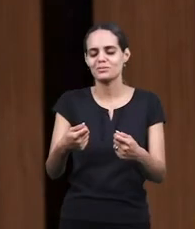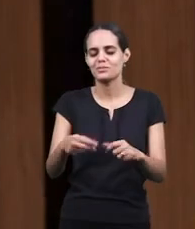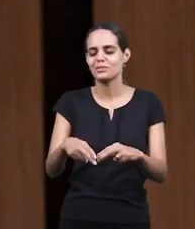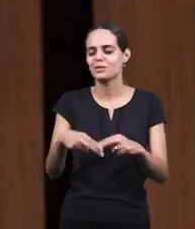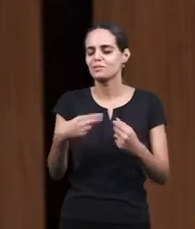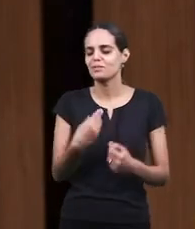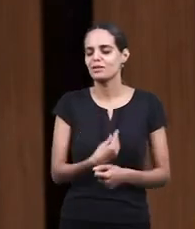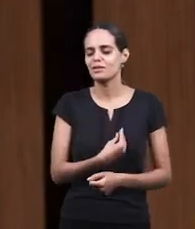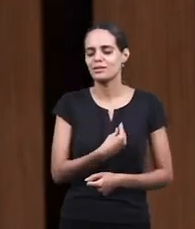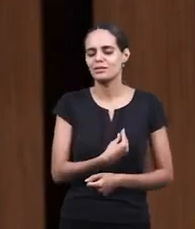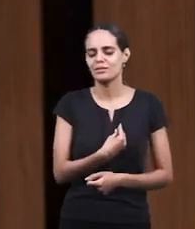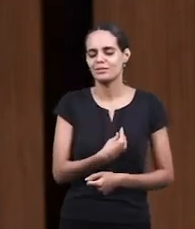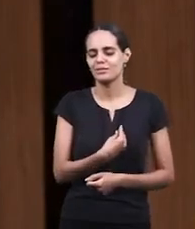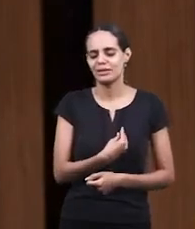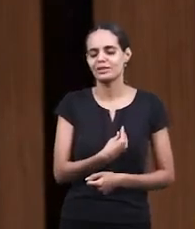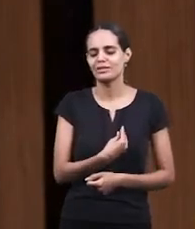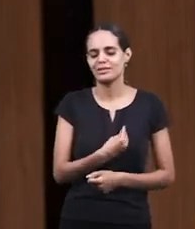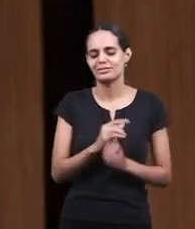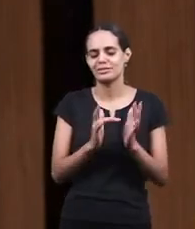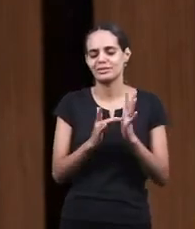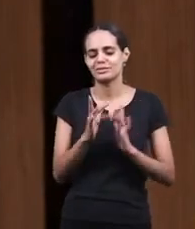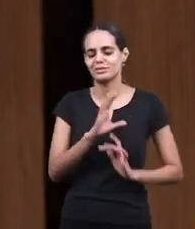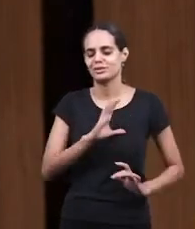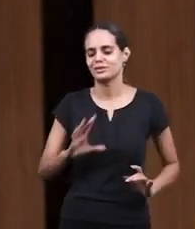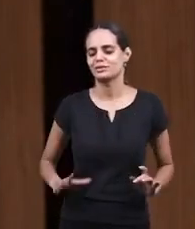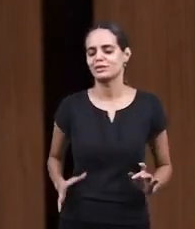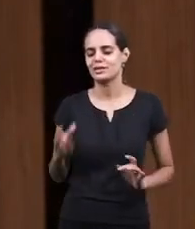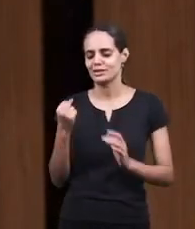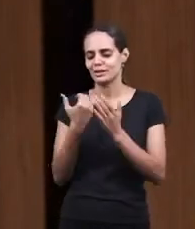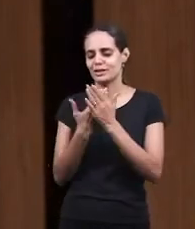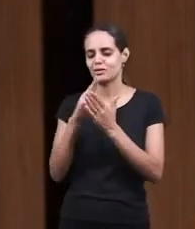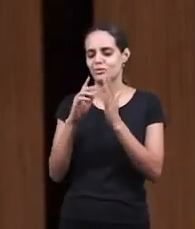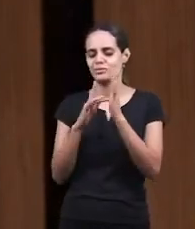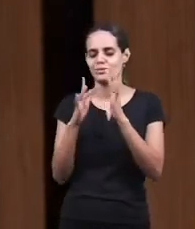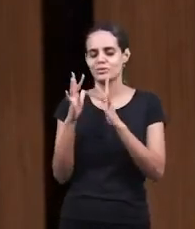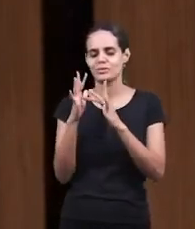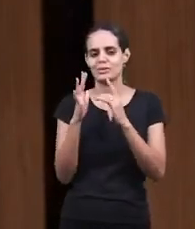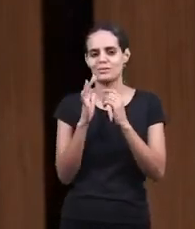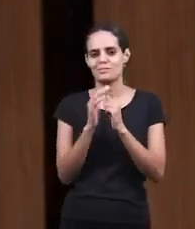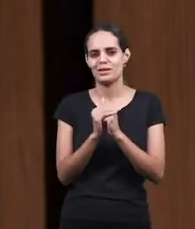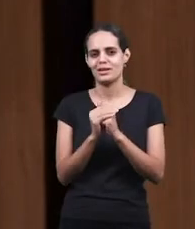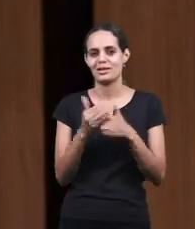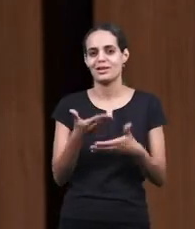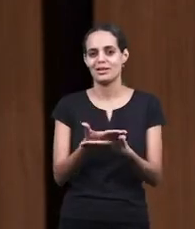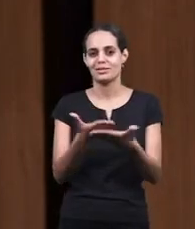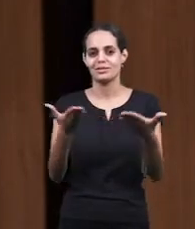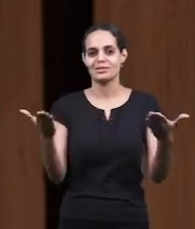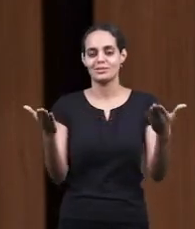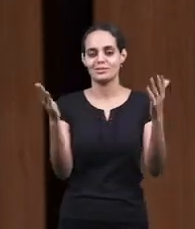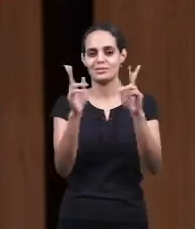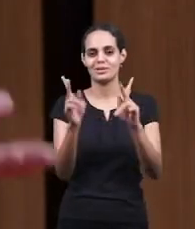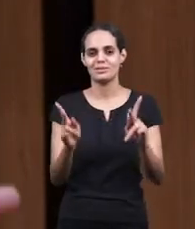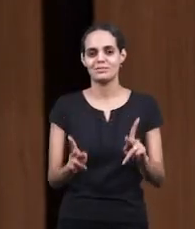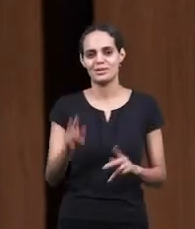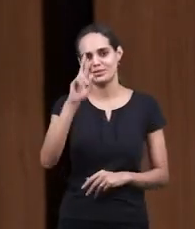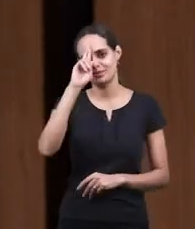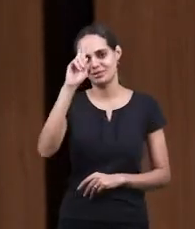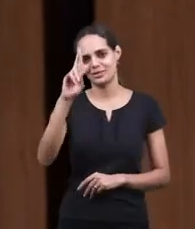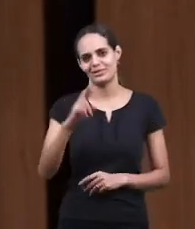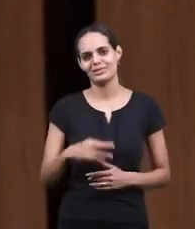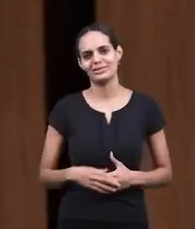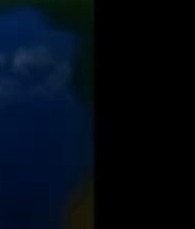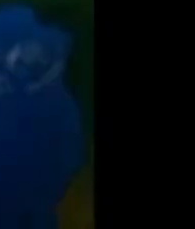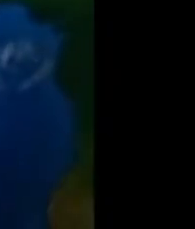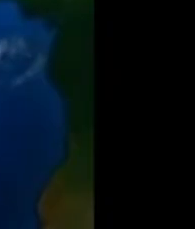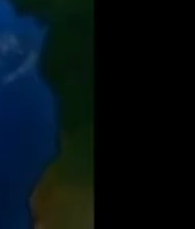life in Jesus. Accept our class in the name of Jesus. Amen. To all the peace of the Lord Jesus.